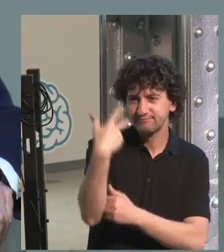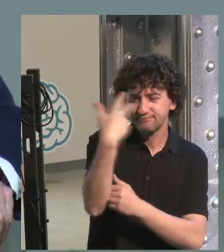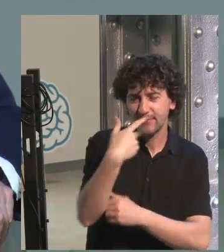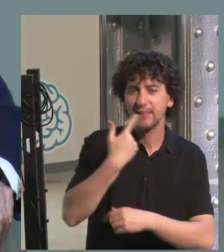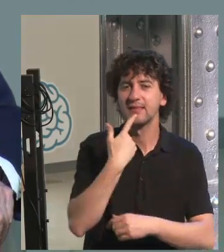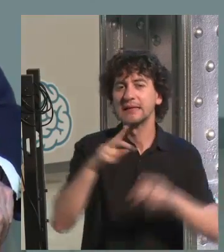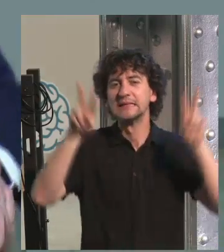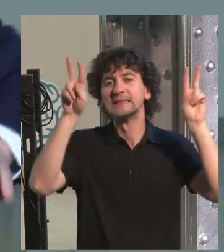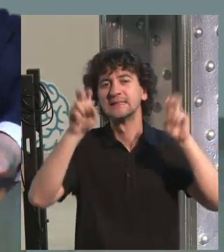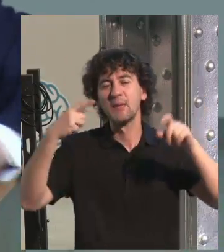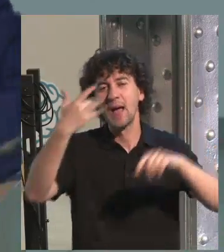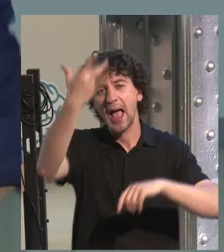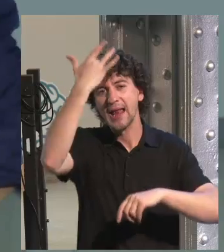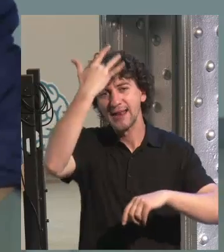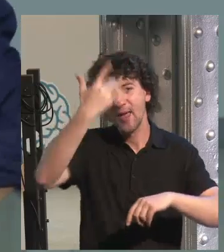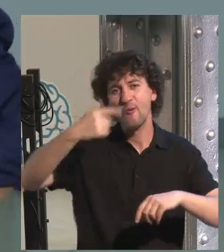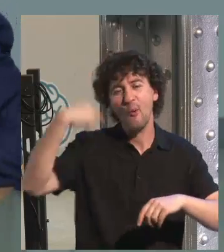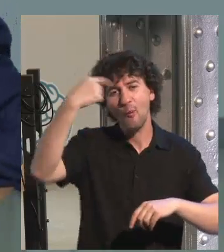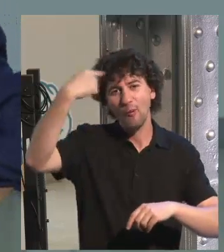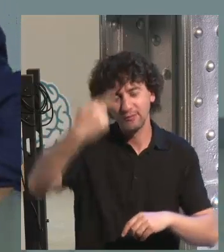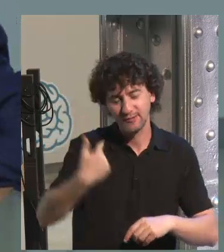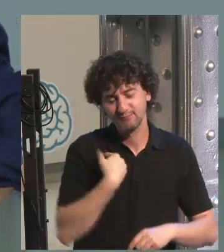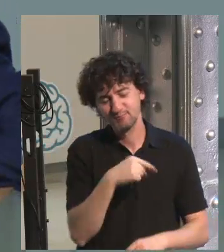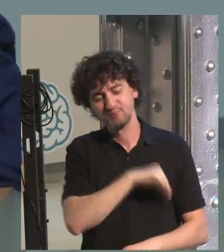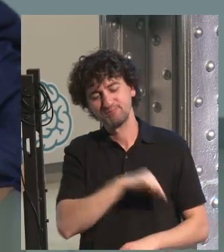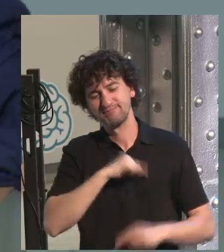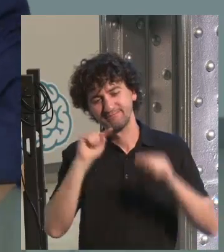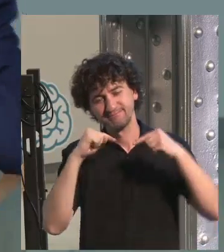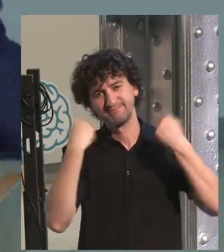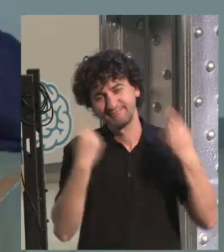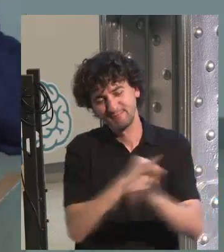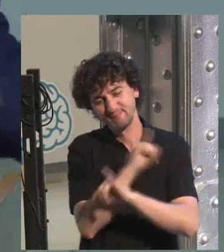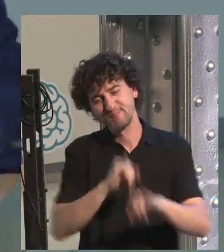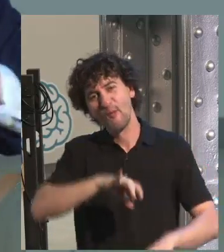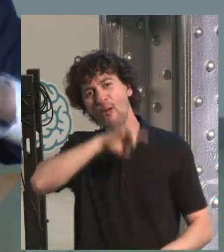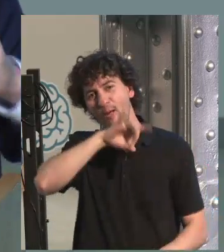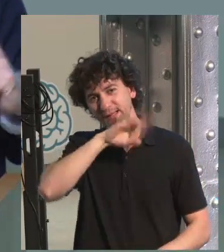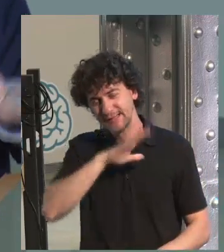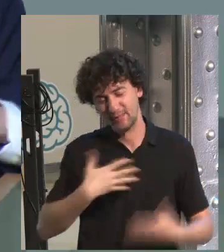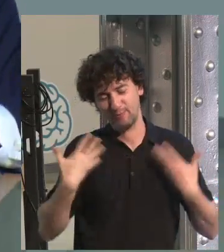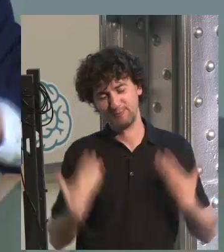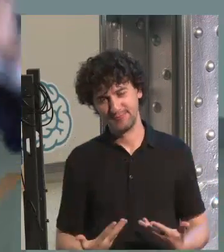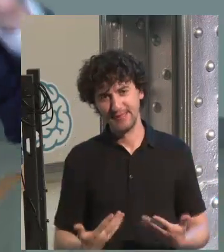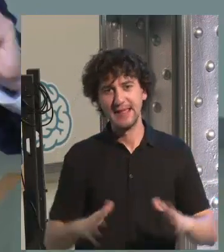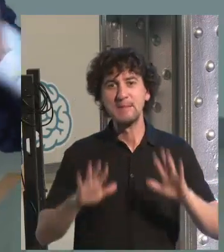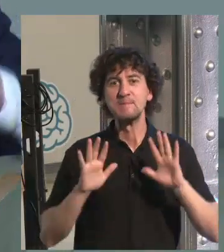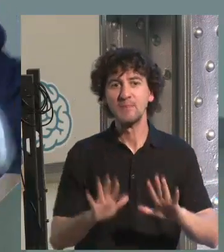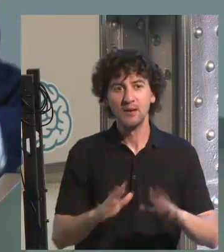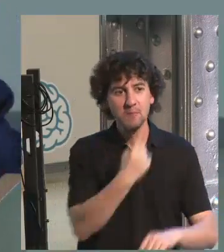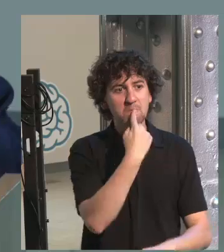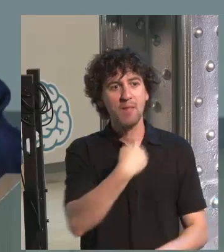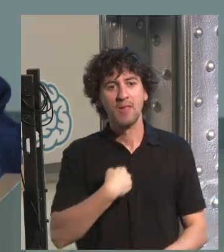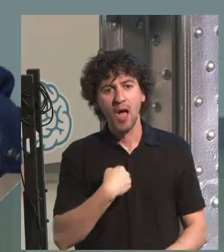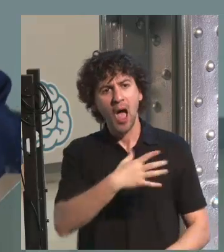and I said, is this a lecture? and they said, yes, of course, it is a lecture. But I was so sad that they said,